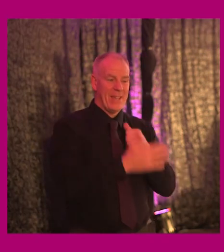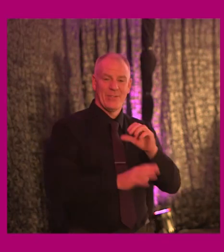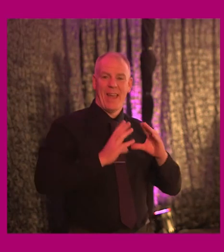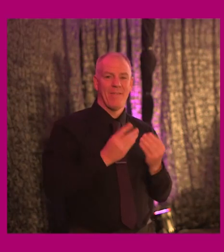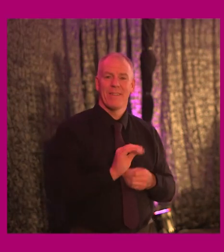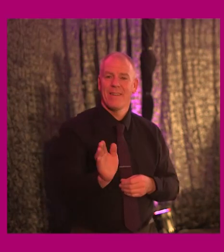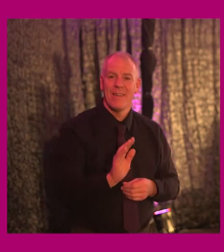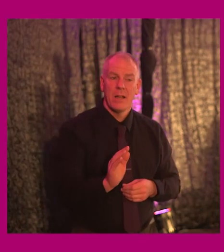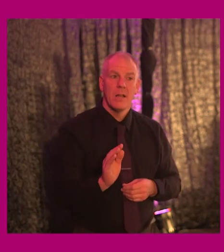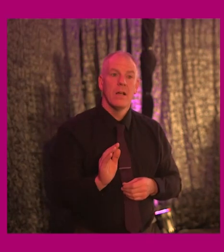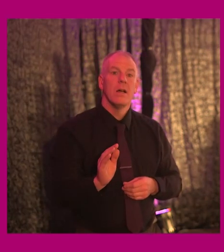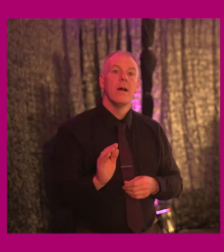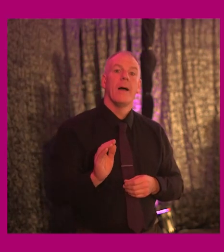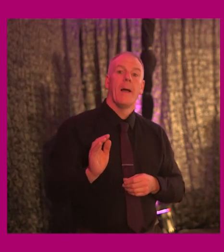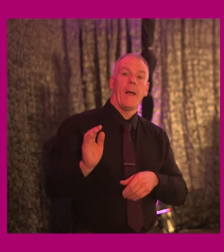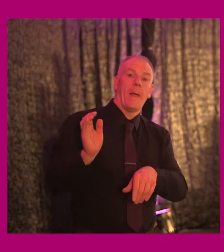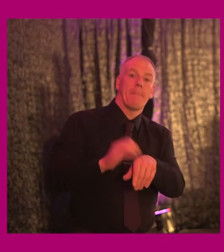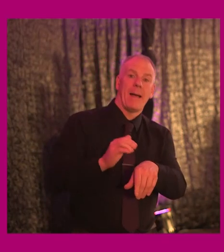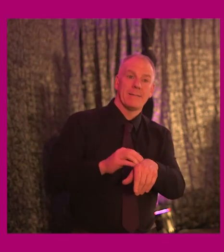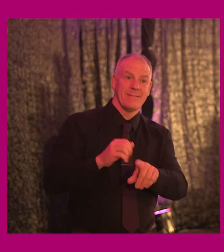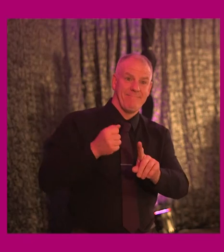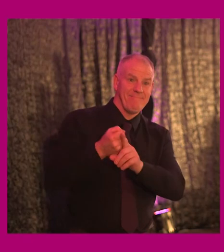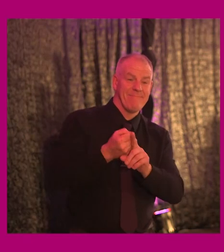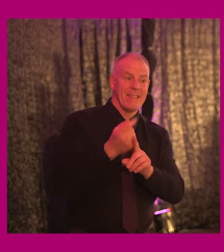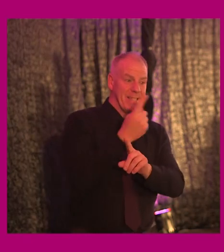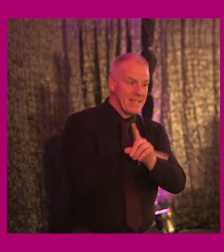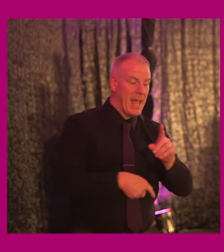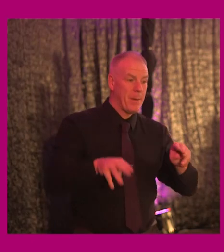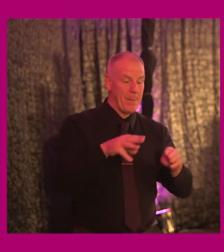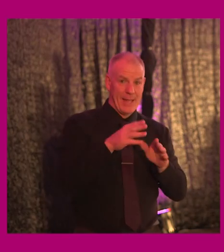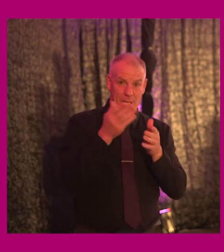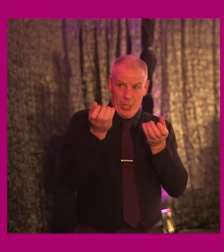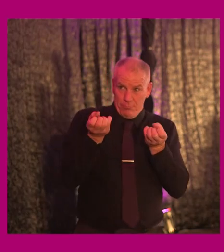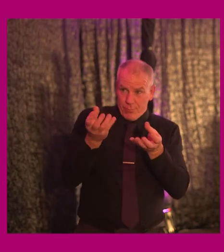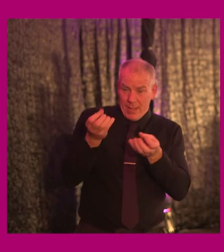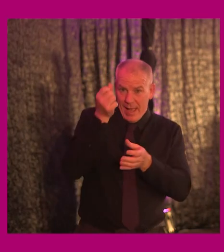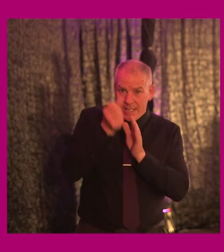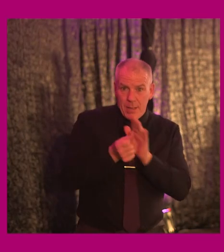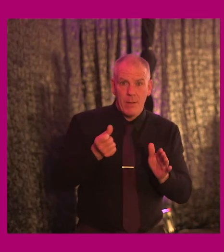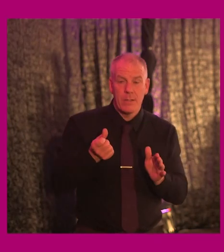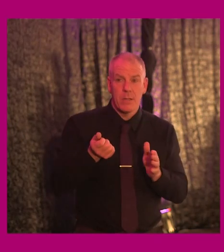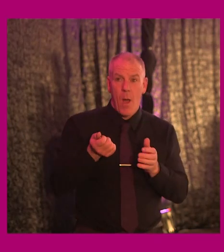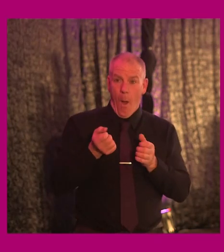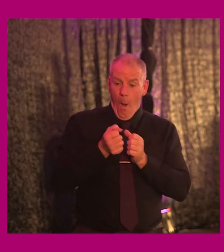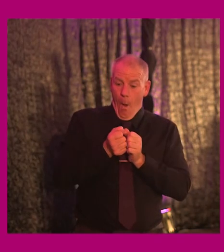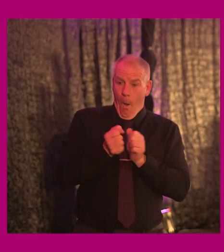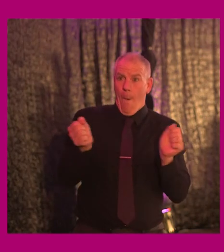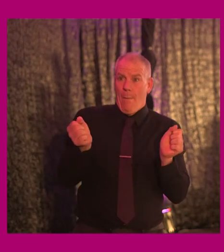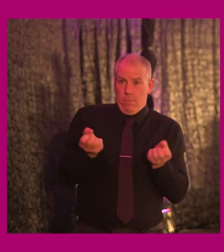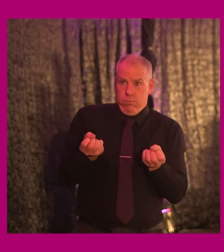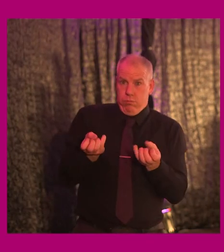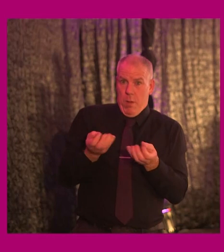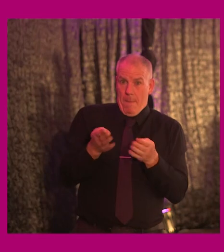If the impact of disabled people sharing their expertise and often burying their souls in public places